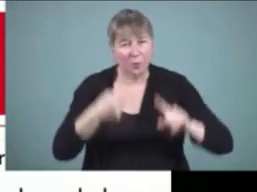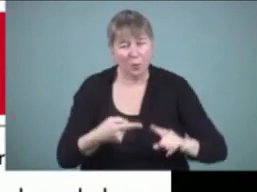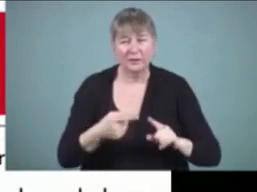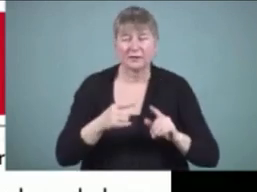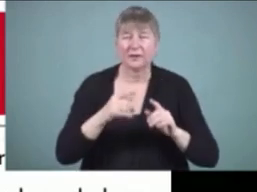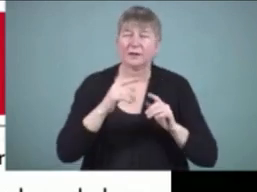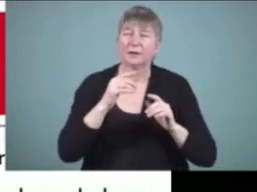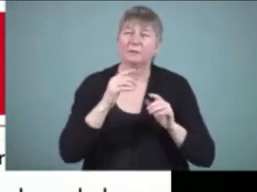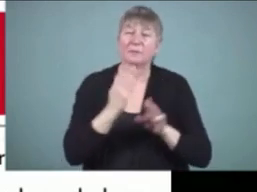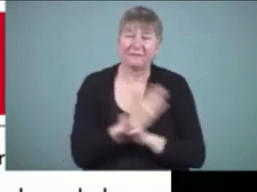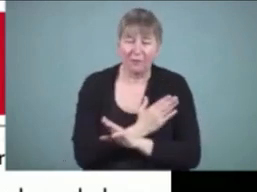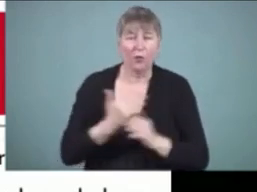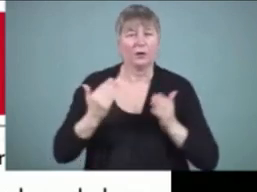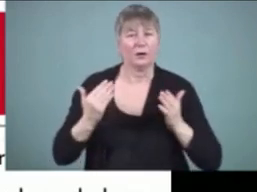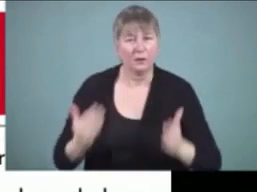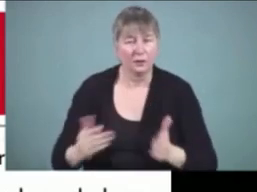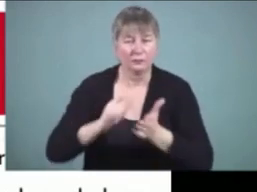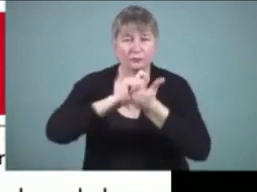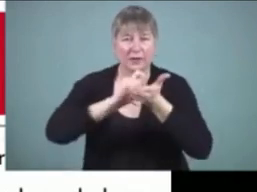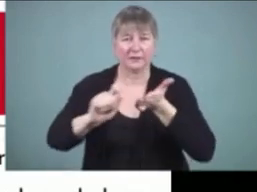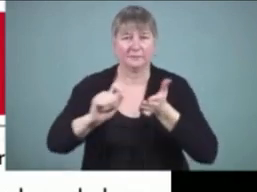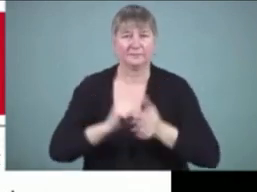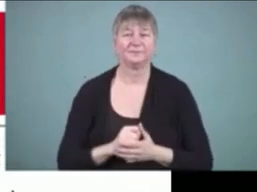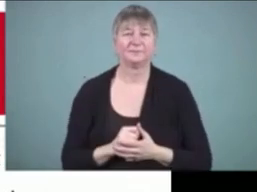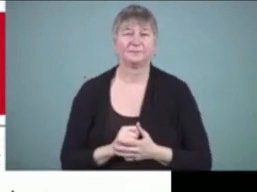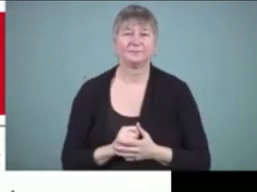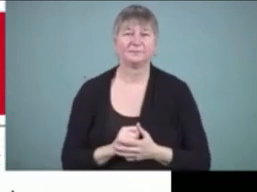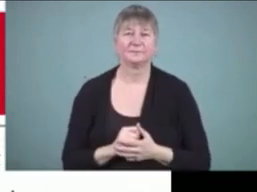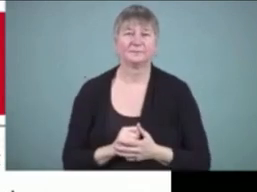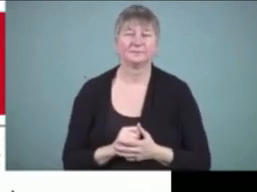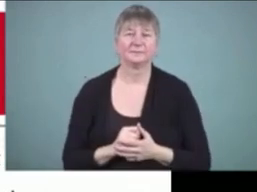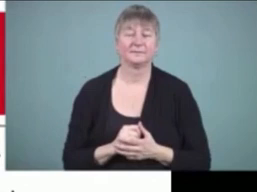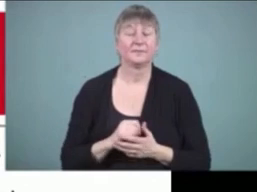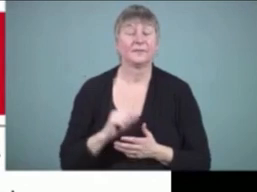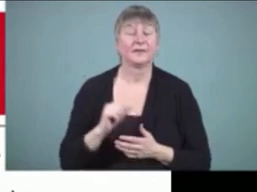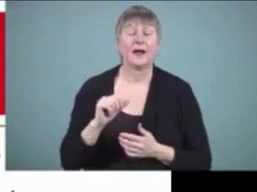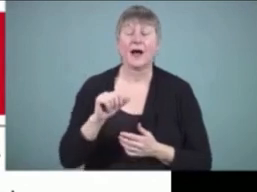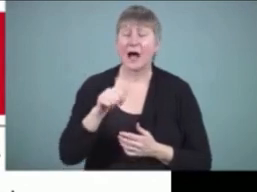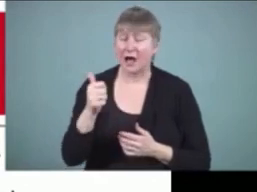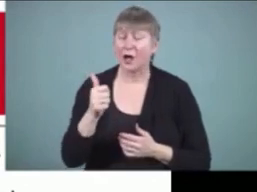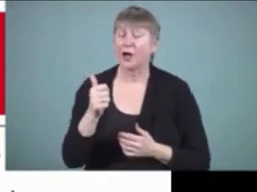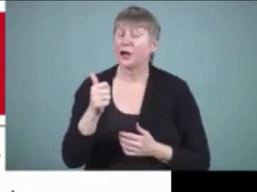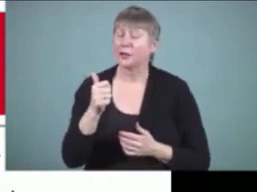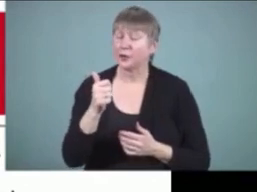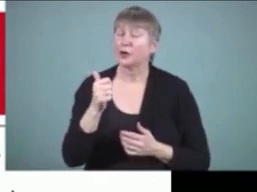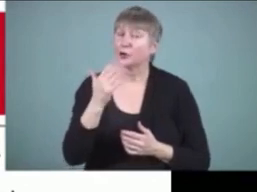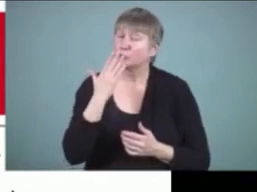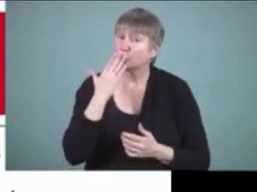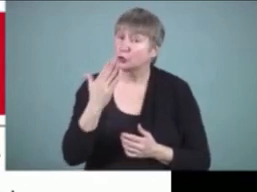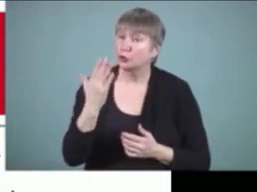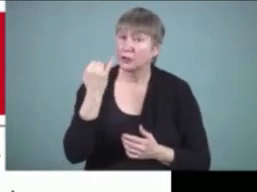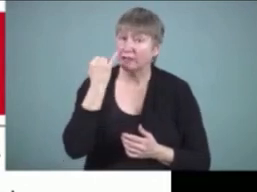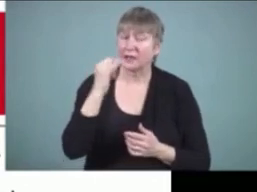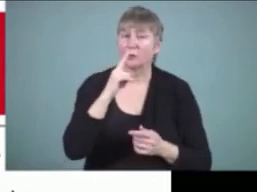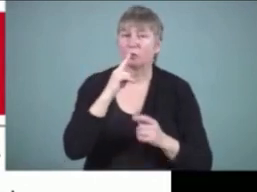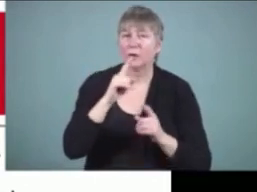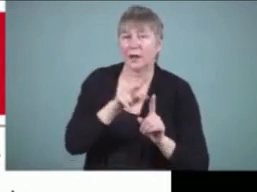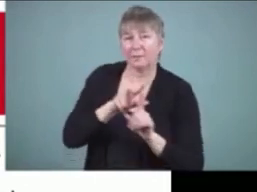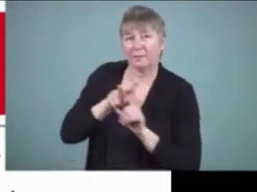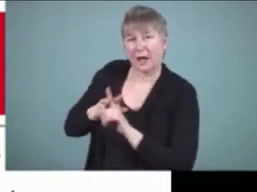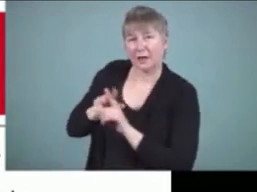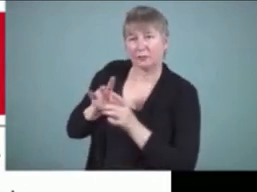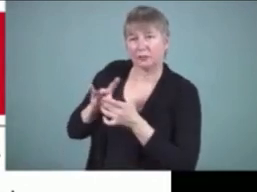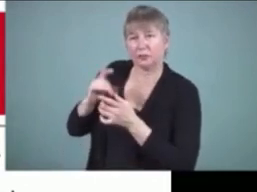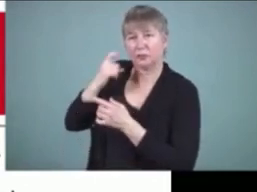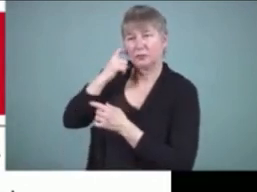on the next slide another good idea that kind of piggybacks onto the notion of